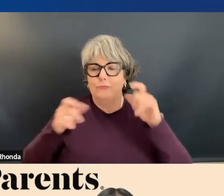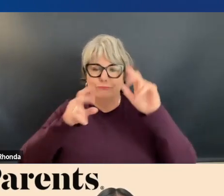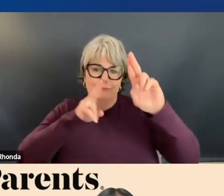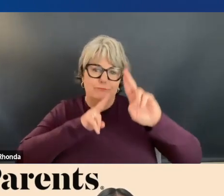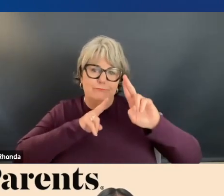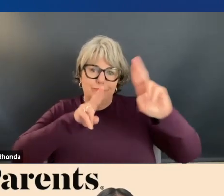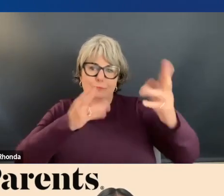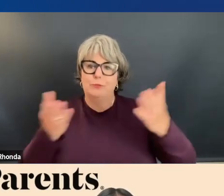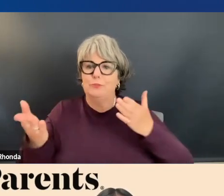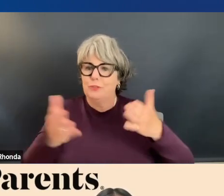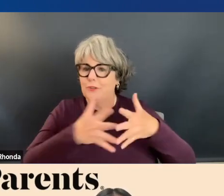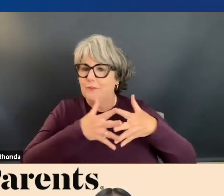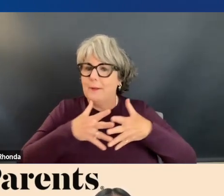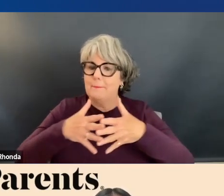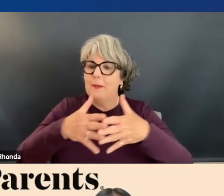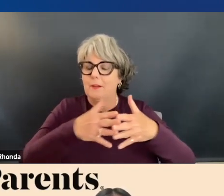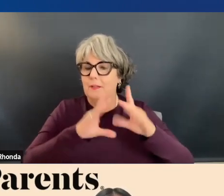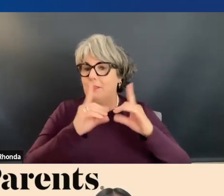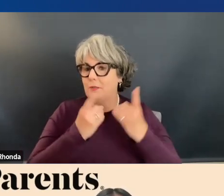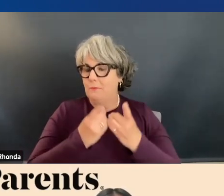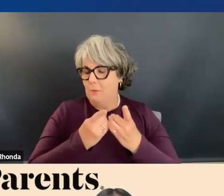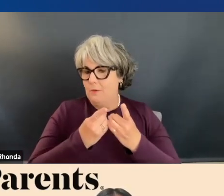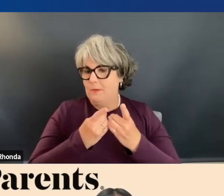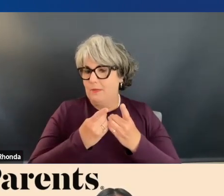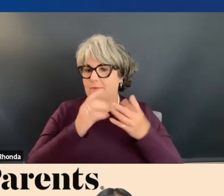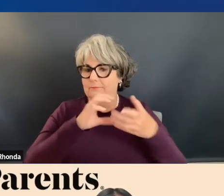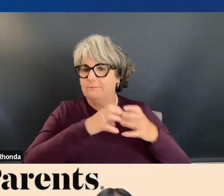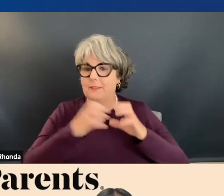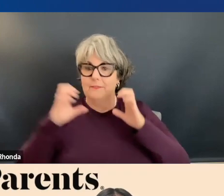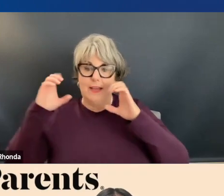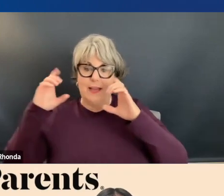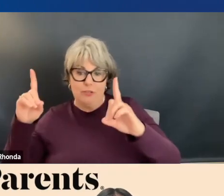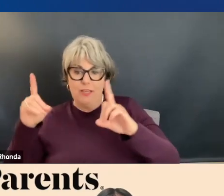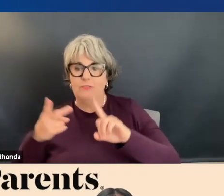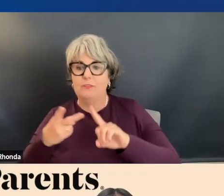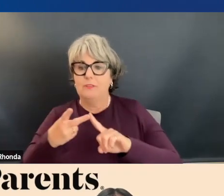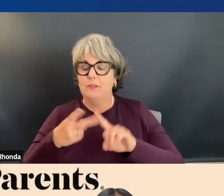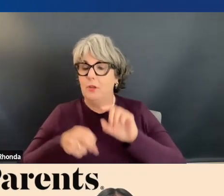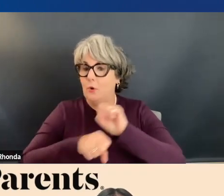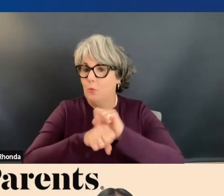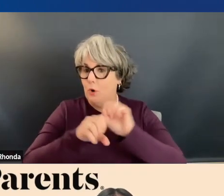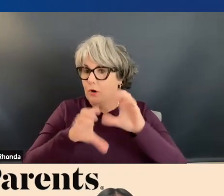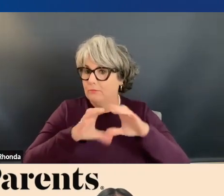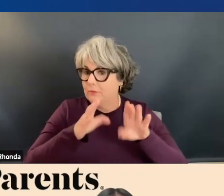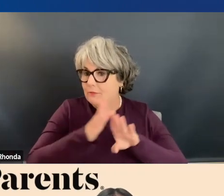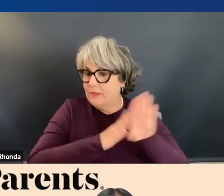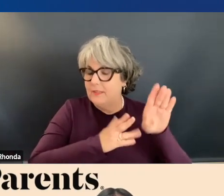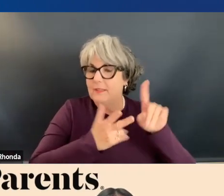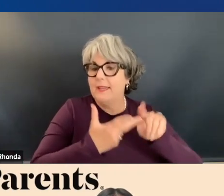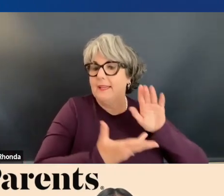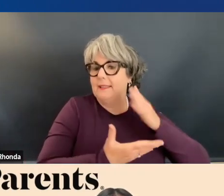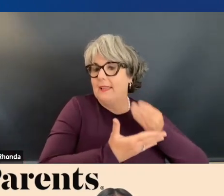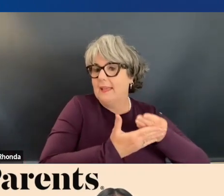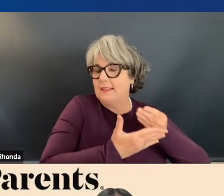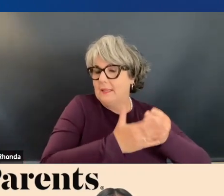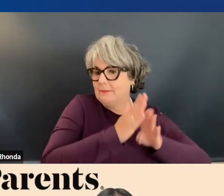to serve our country and leading the department's efforts at the intersection of education, workforce development, and economic development. But like so